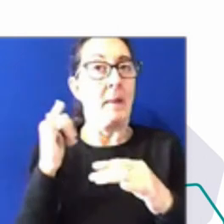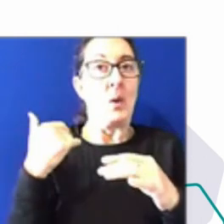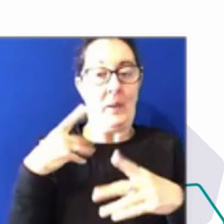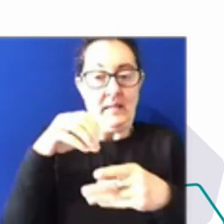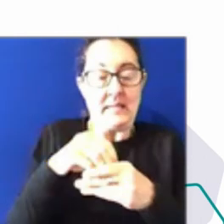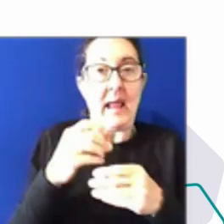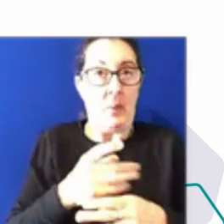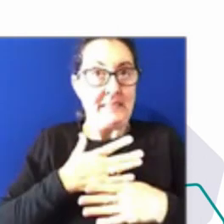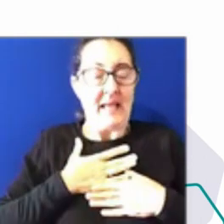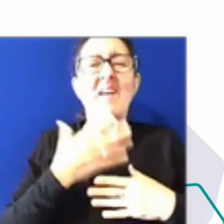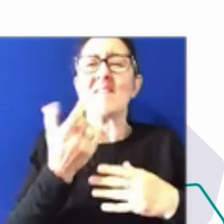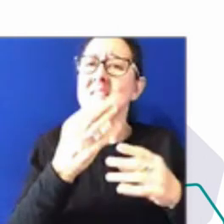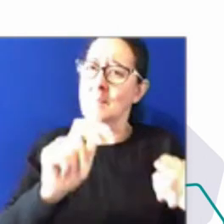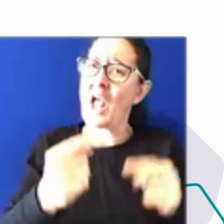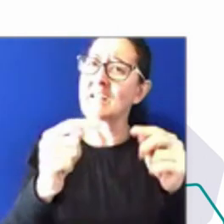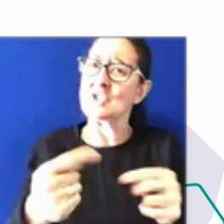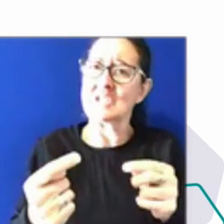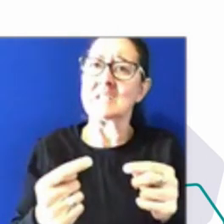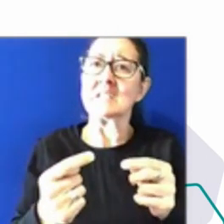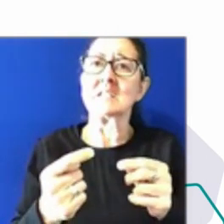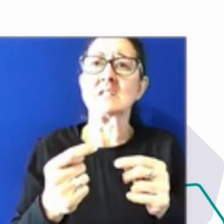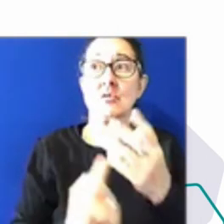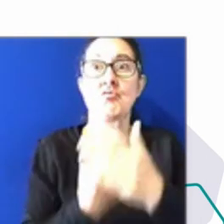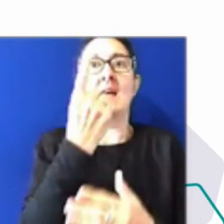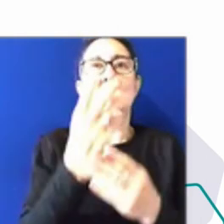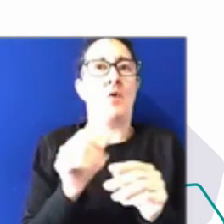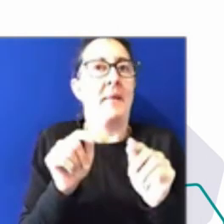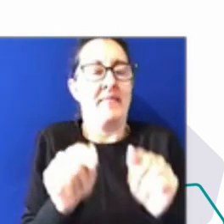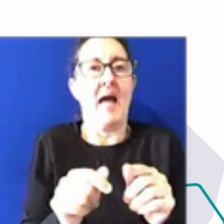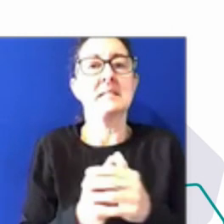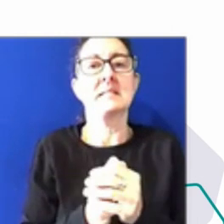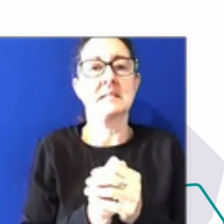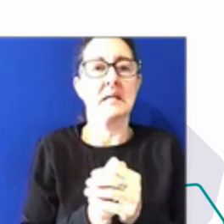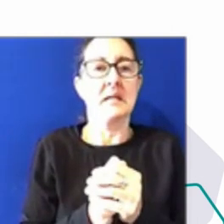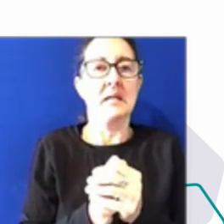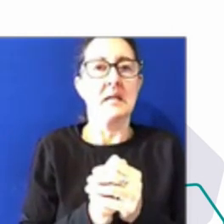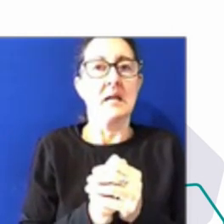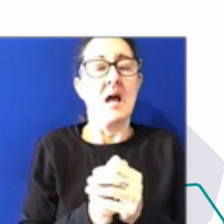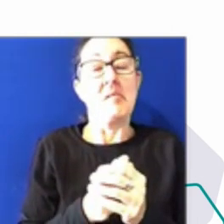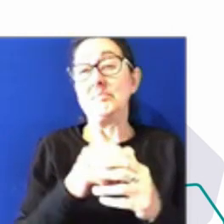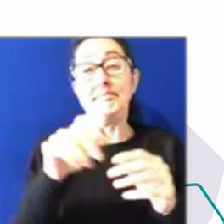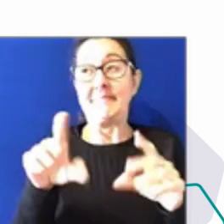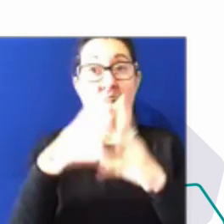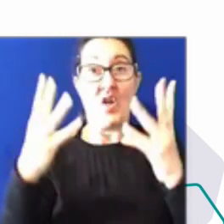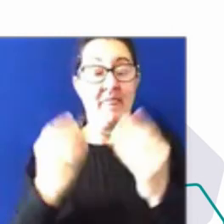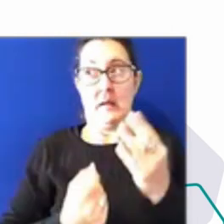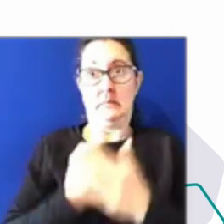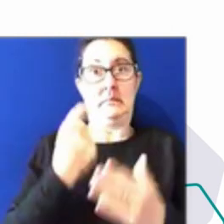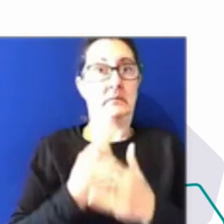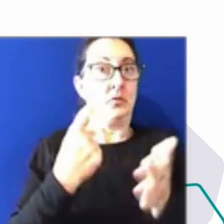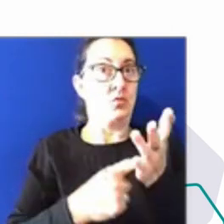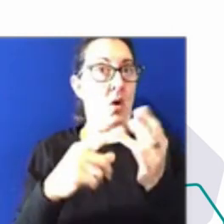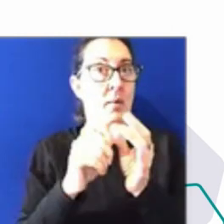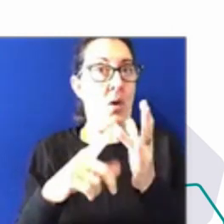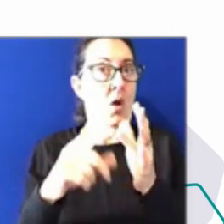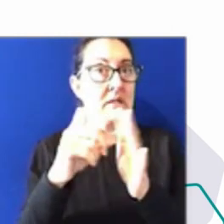There's some challenging things arising from it. Now, when all this was happening, I was not in the public service